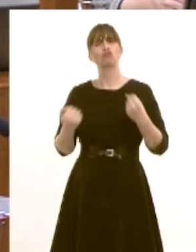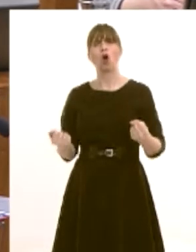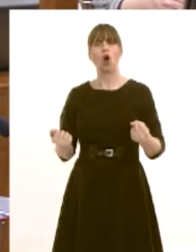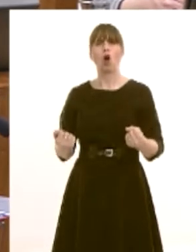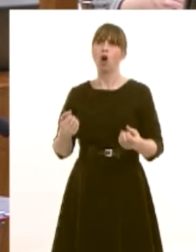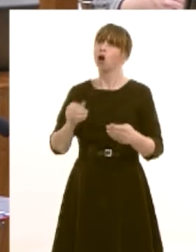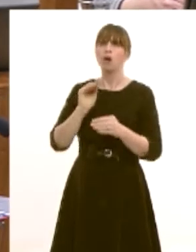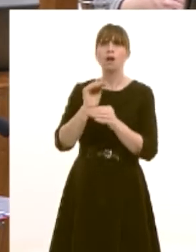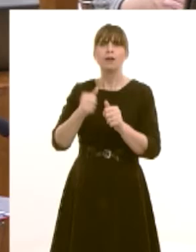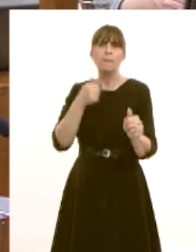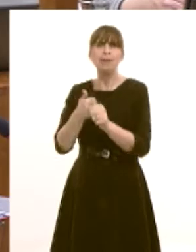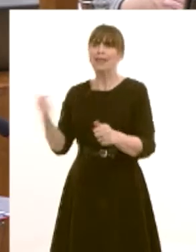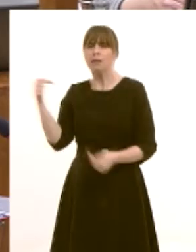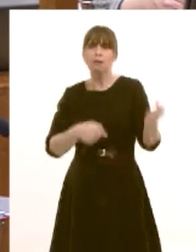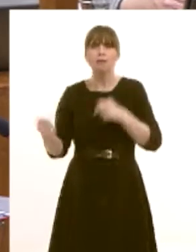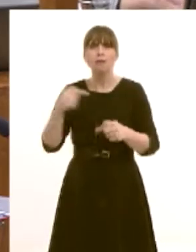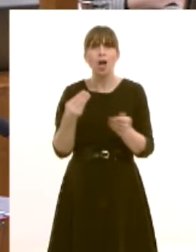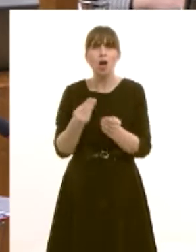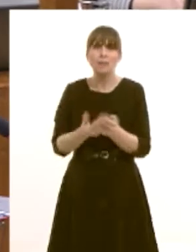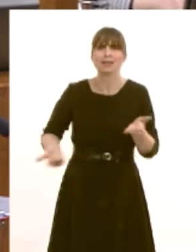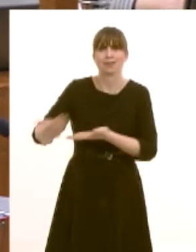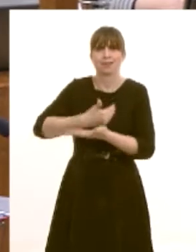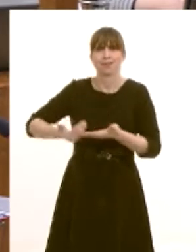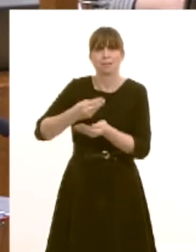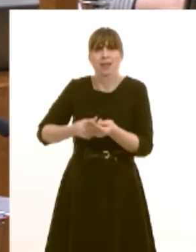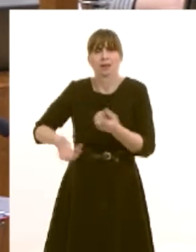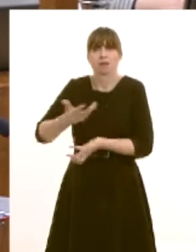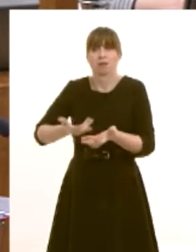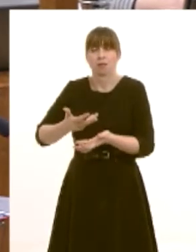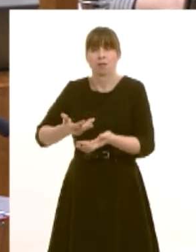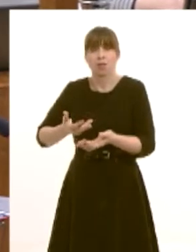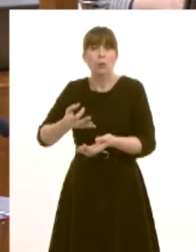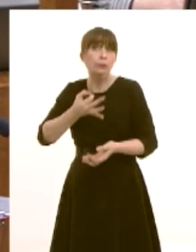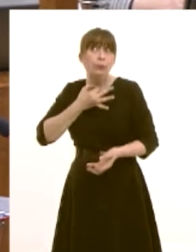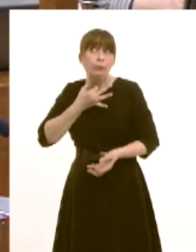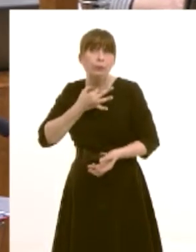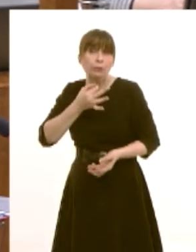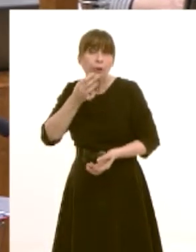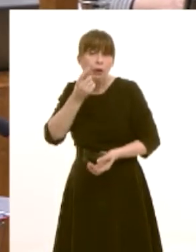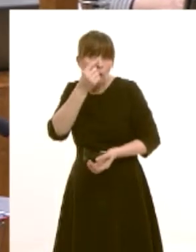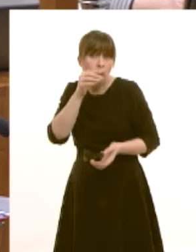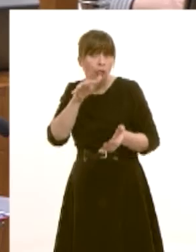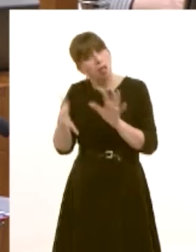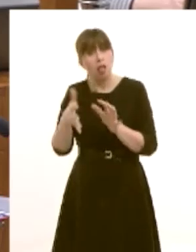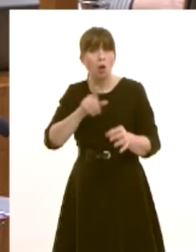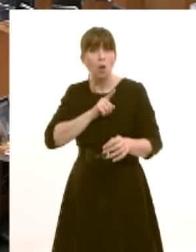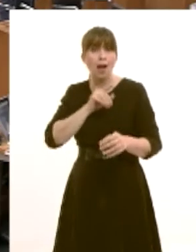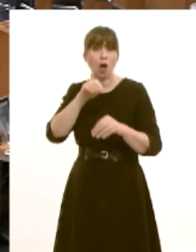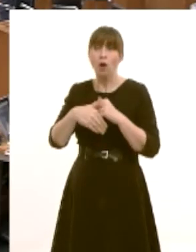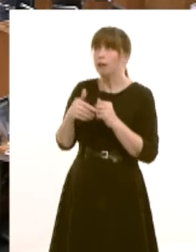wales the only thing and she will agree i'm sure with this point the only thing that can jeopardize that is the uncertainty over eu membership